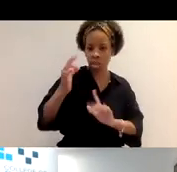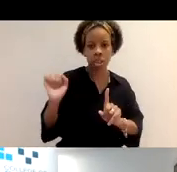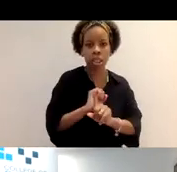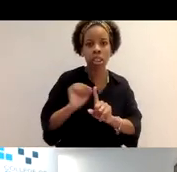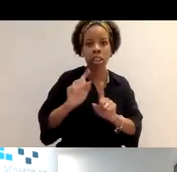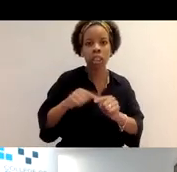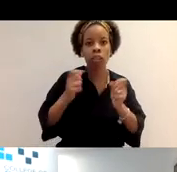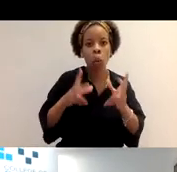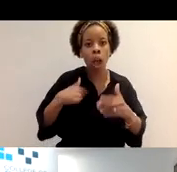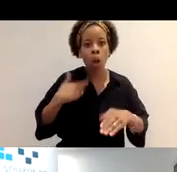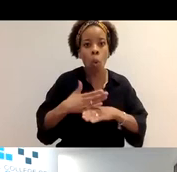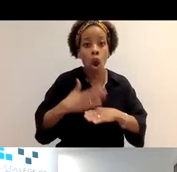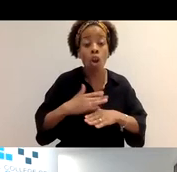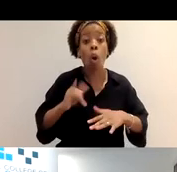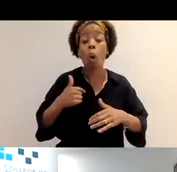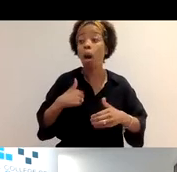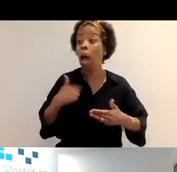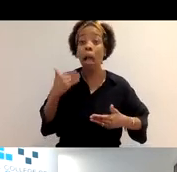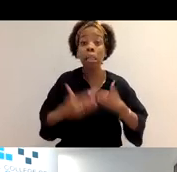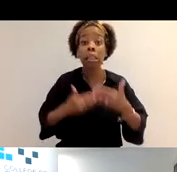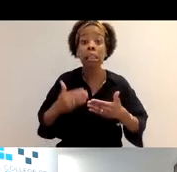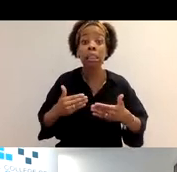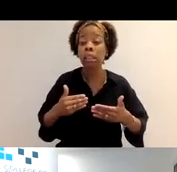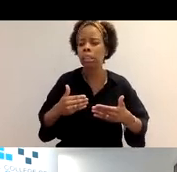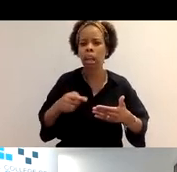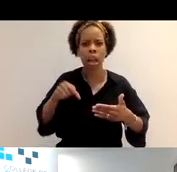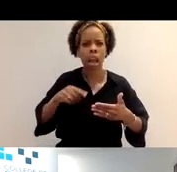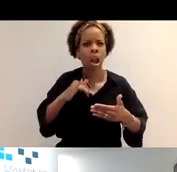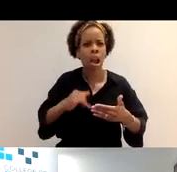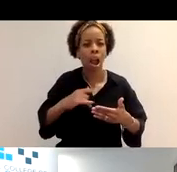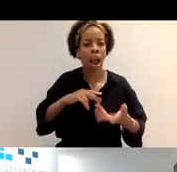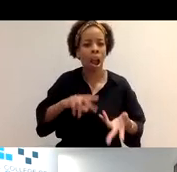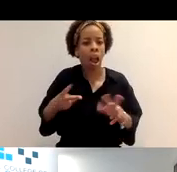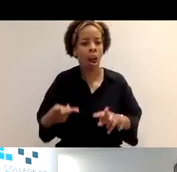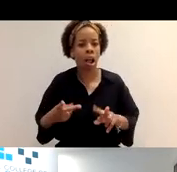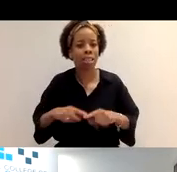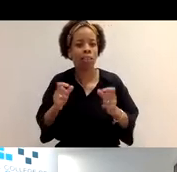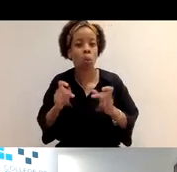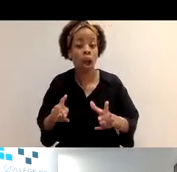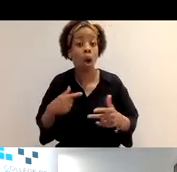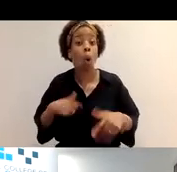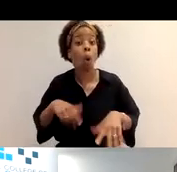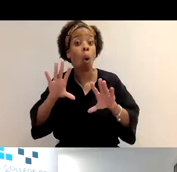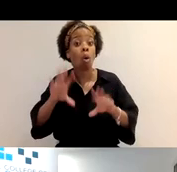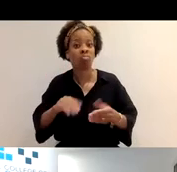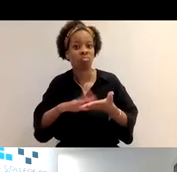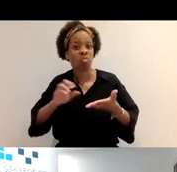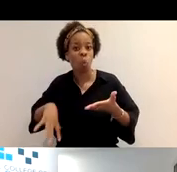or maybe even that you've stopped doing as as a result of the learning. And that very much ties into